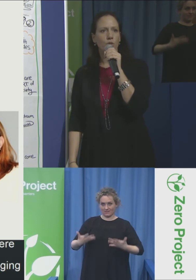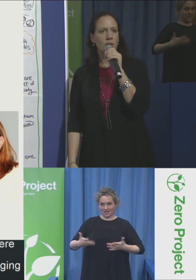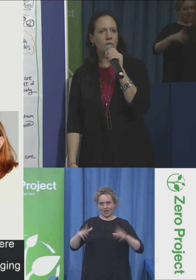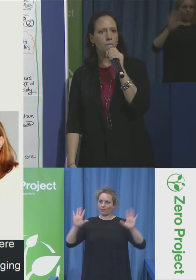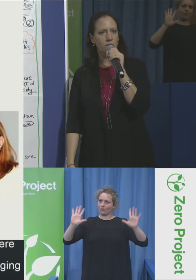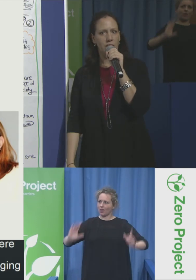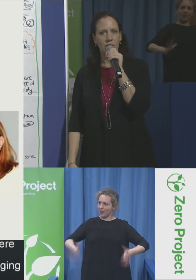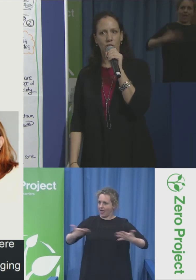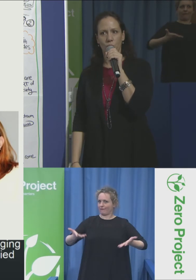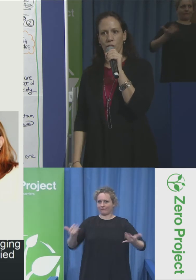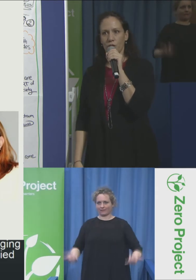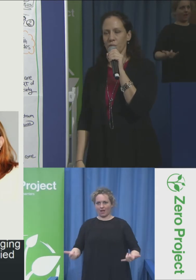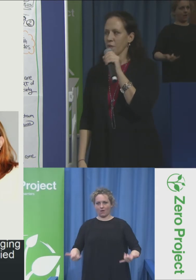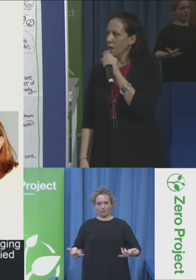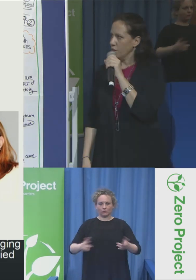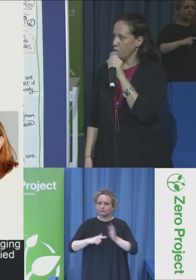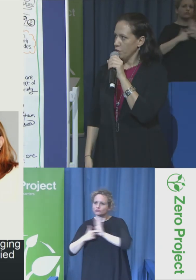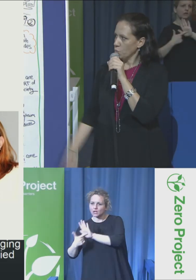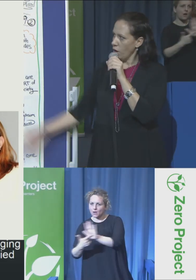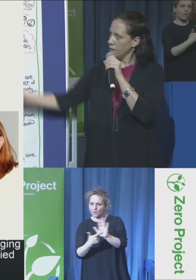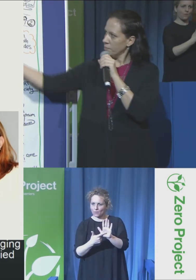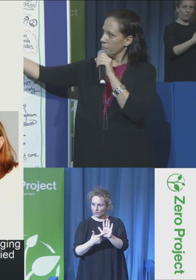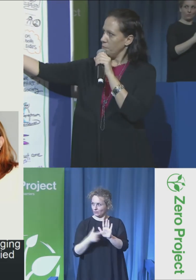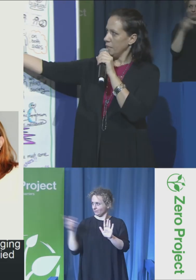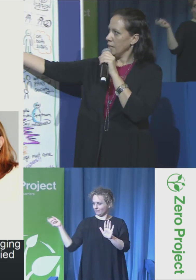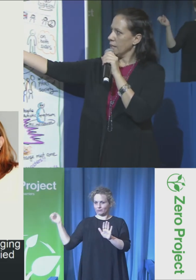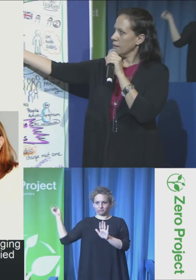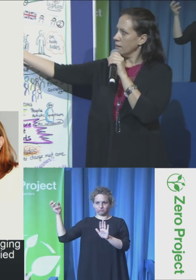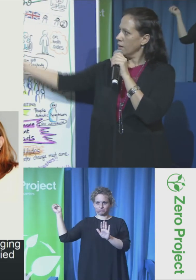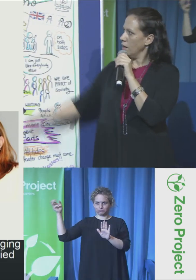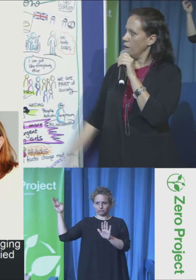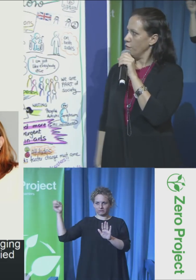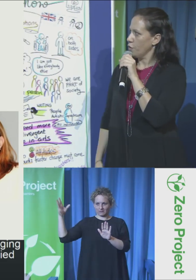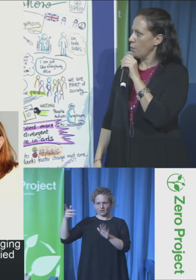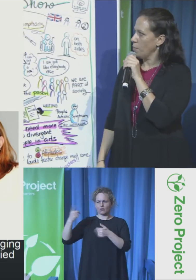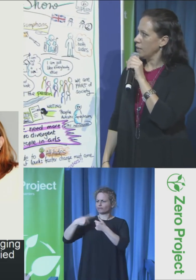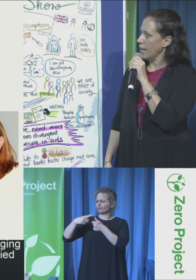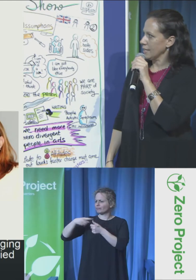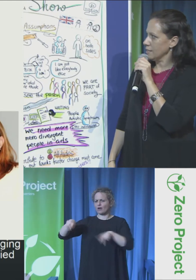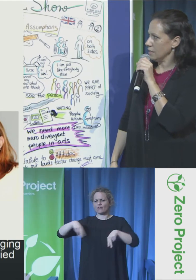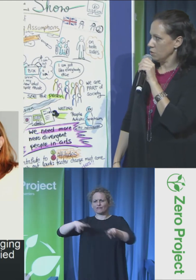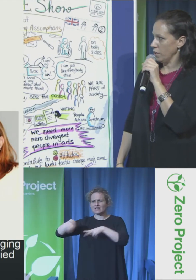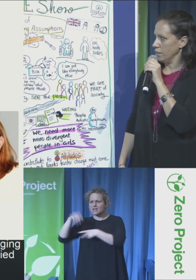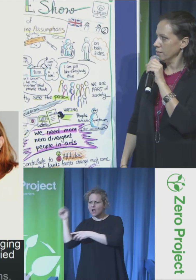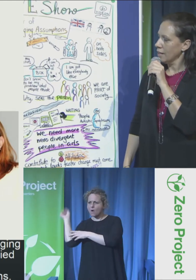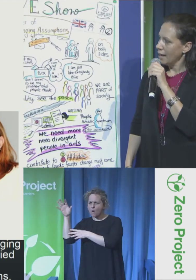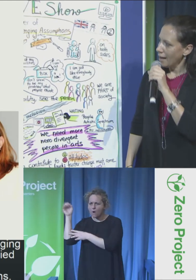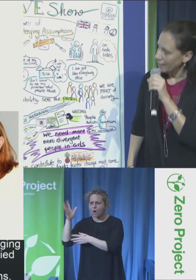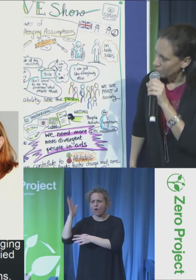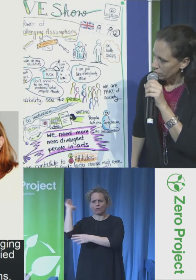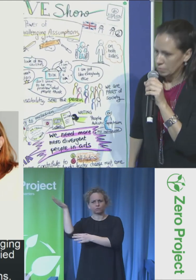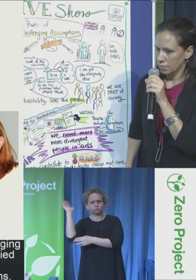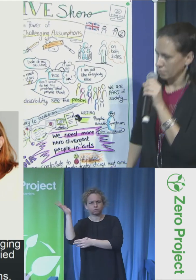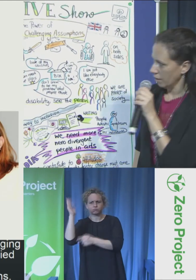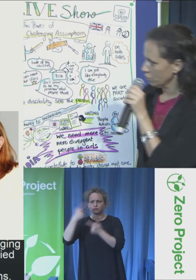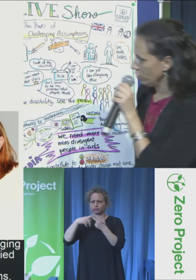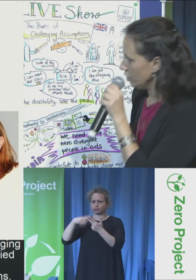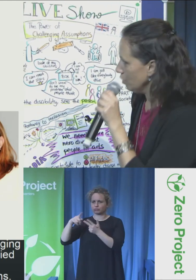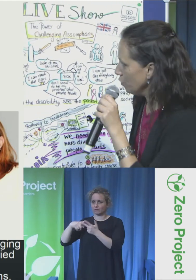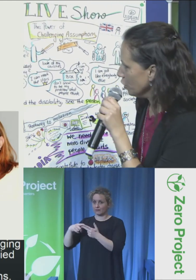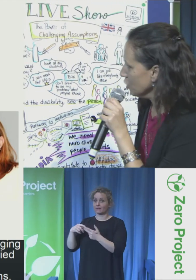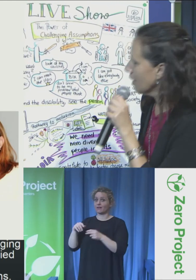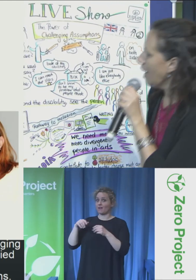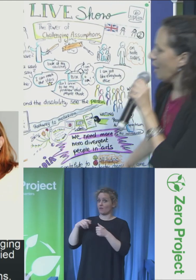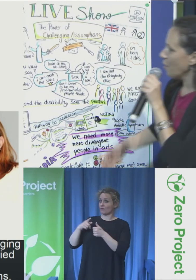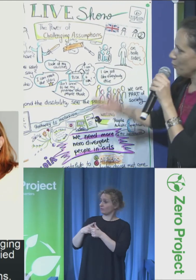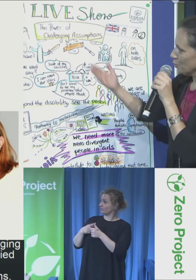videos and presentations we heard. The first one being from Access Israel, and I have to look